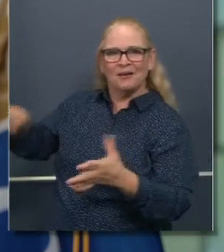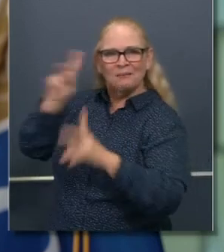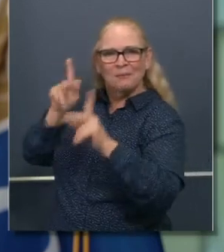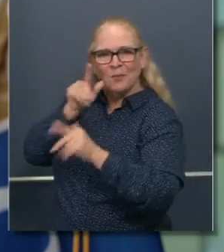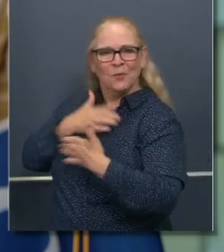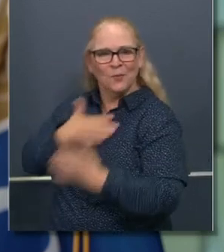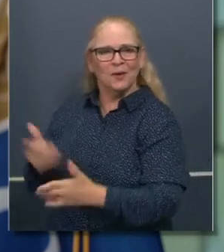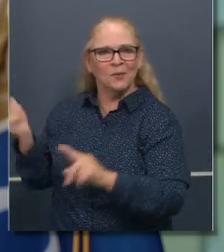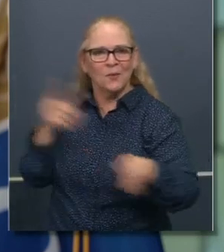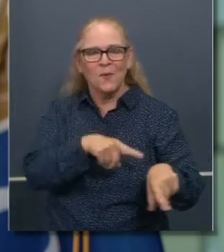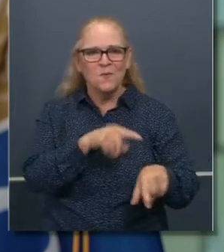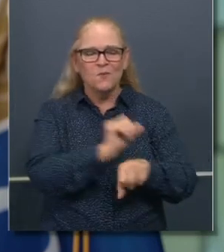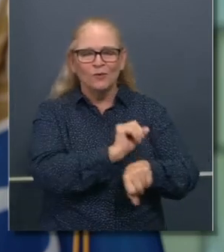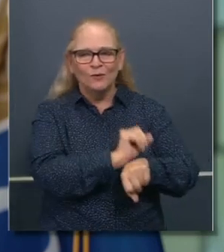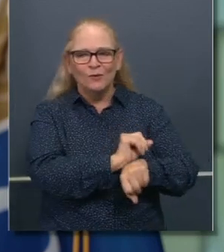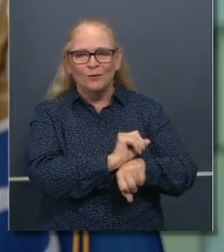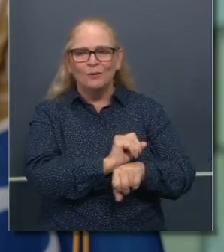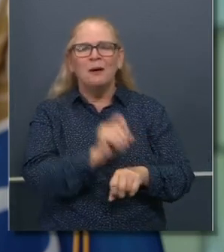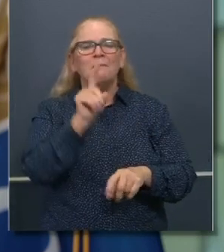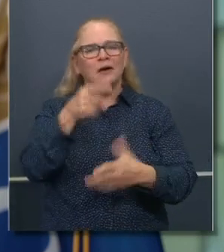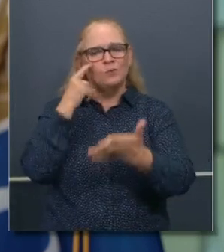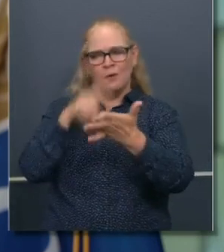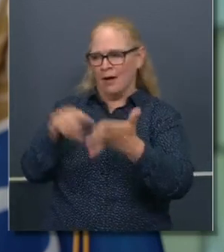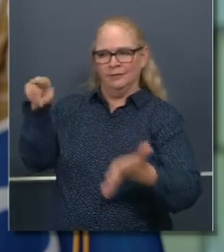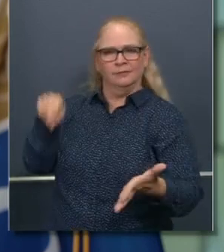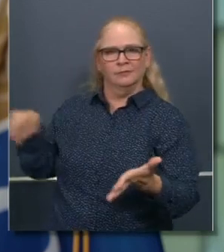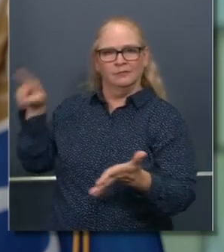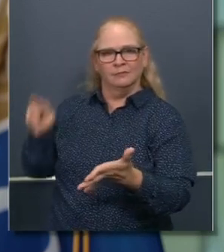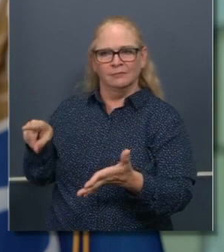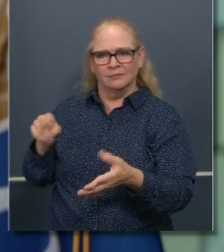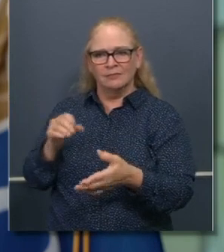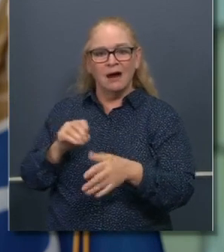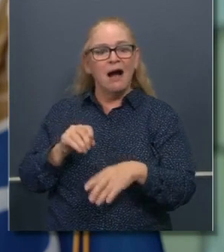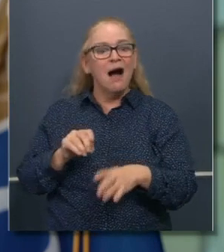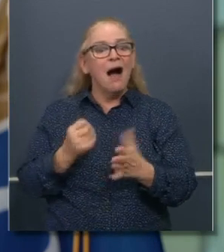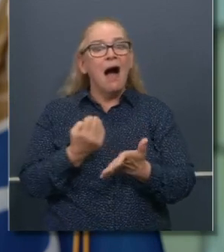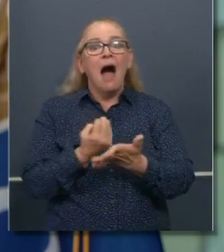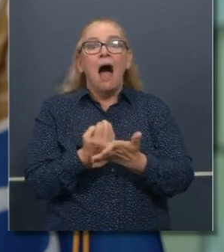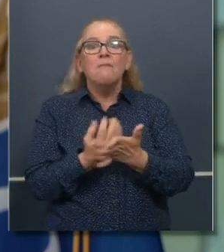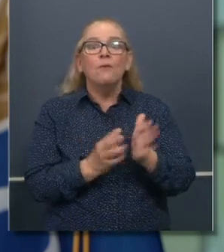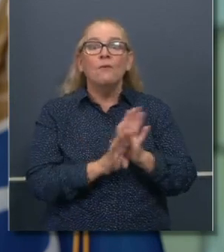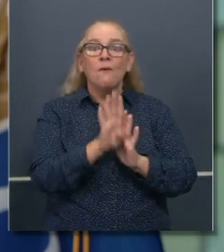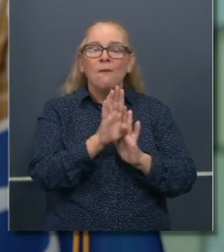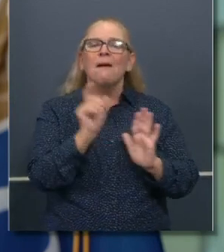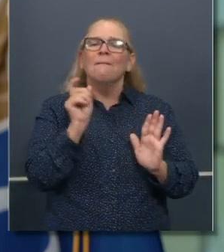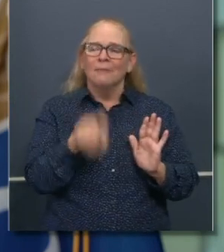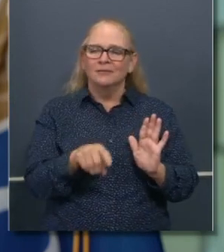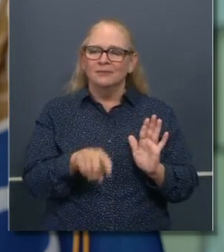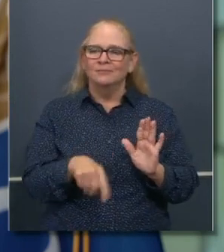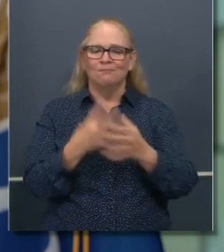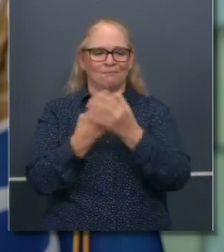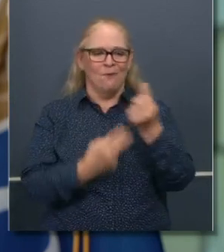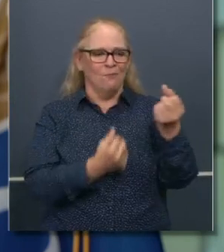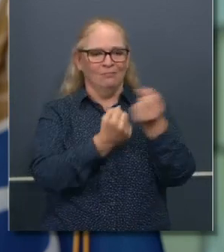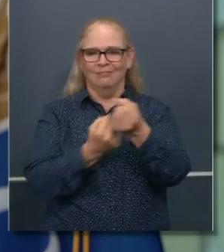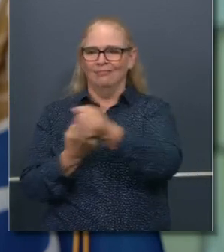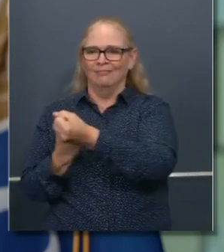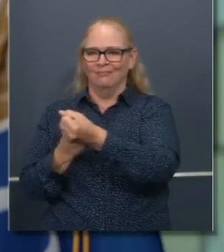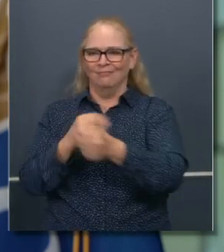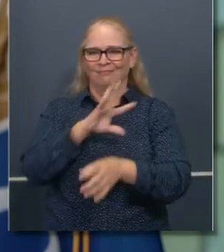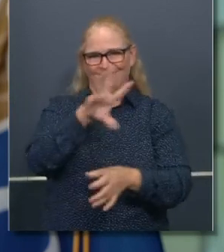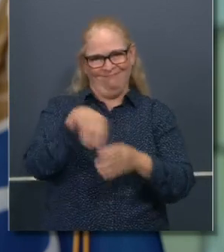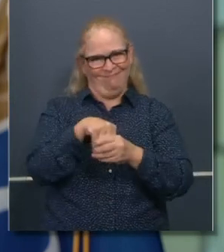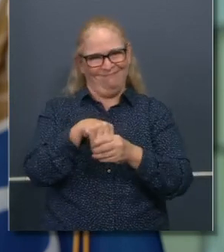the new paradigm on economic growth is growth and inclusion. And that's the foundation.